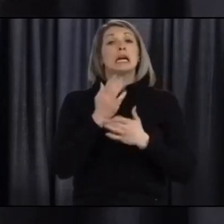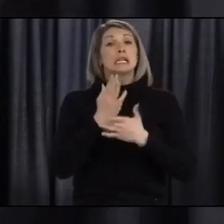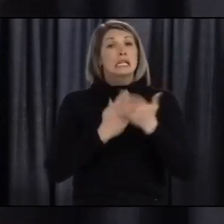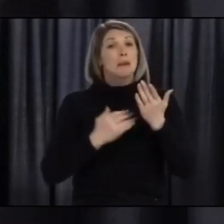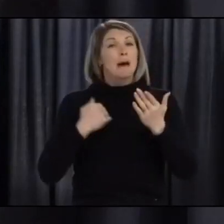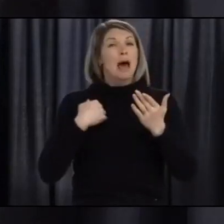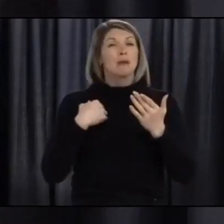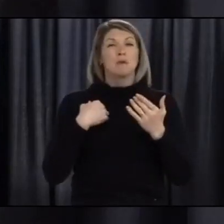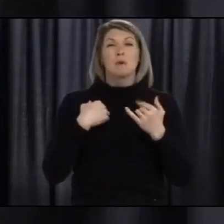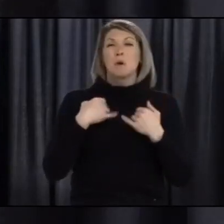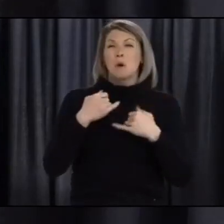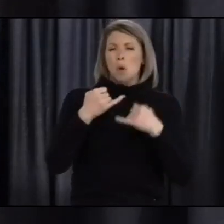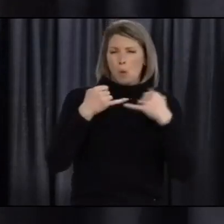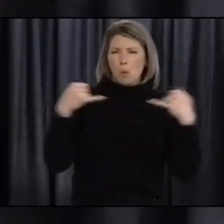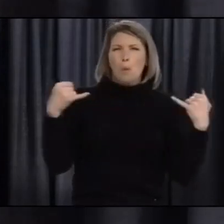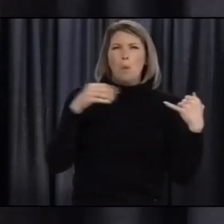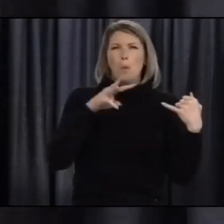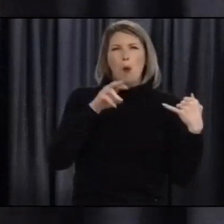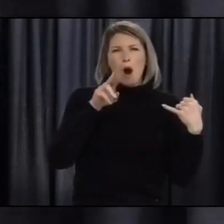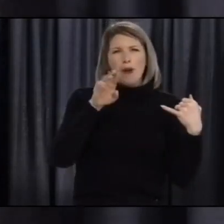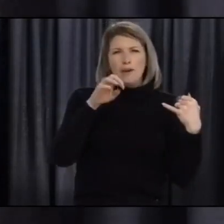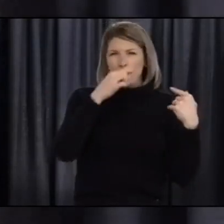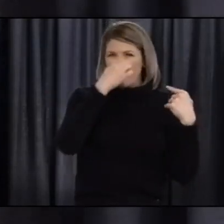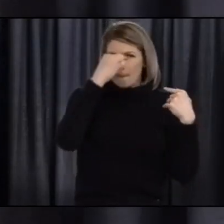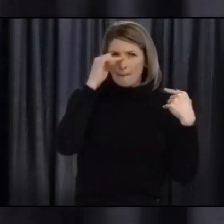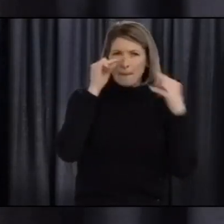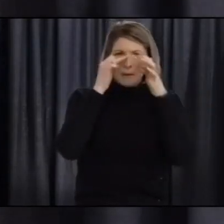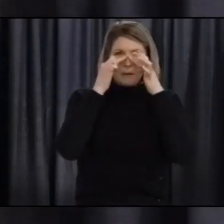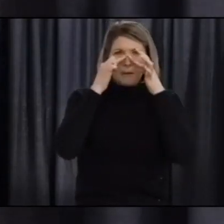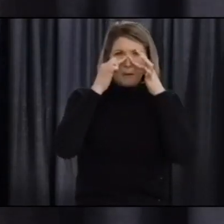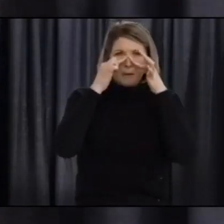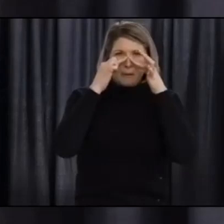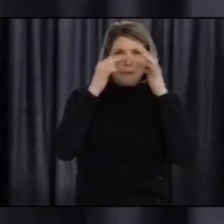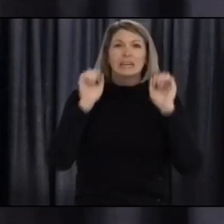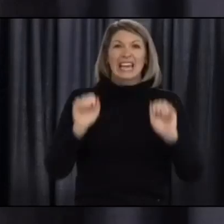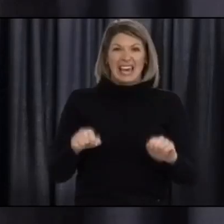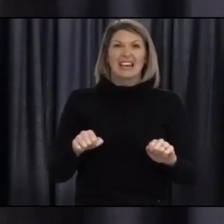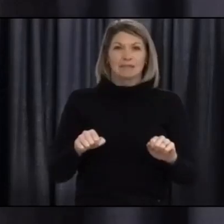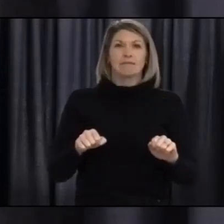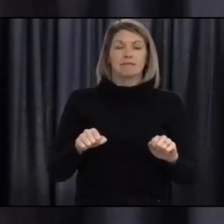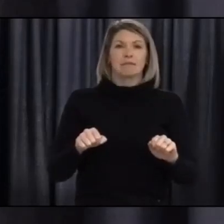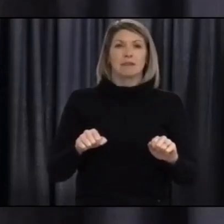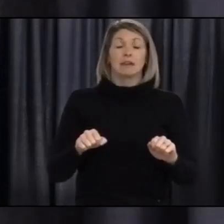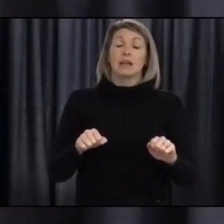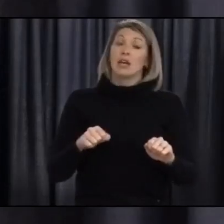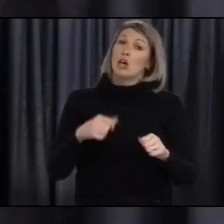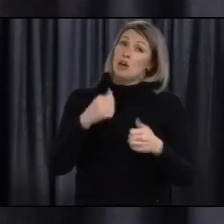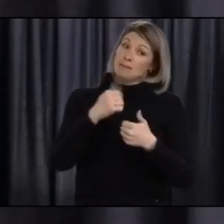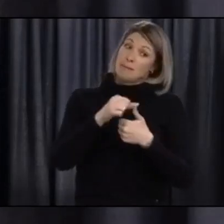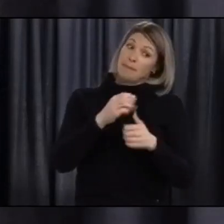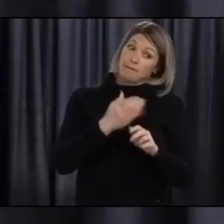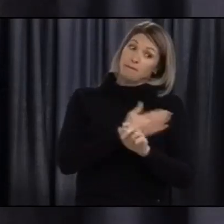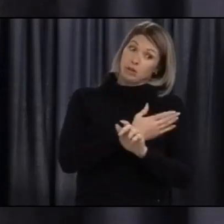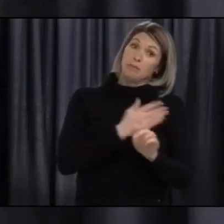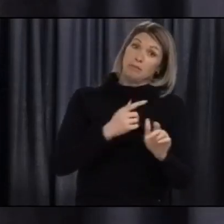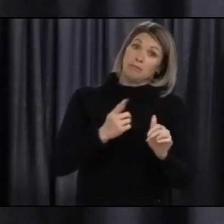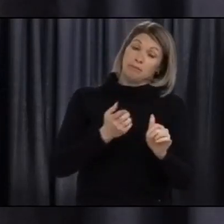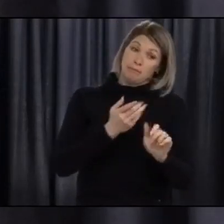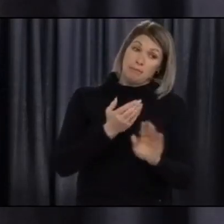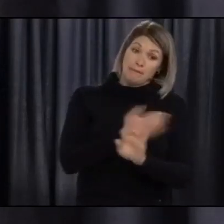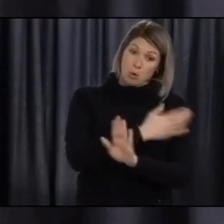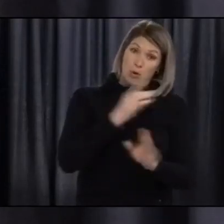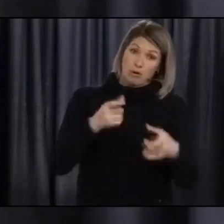over the nose. Remember once you have adjusted your mask with your clean hands avoid touching it again